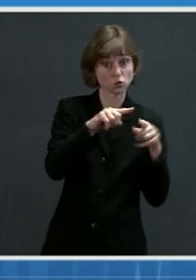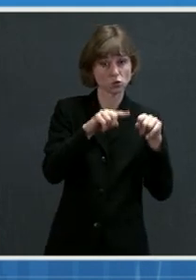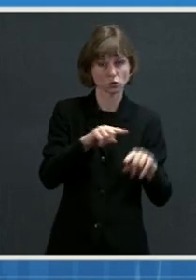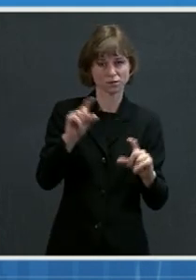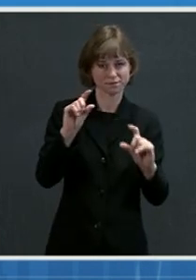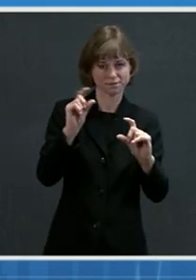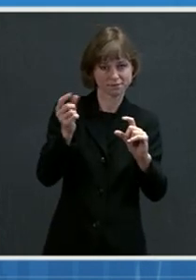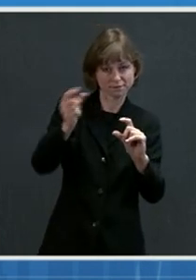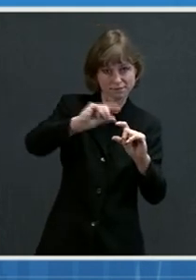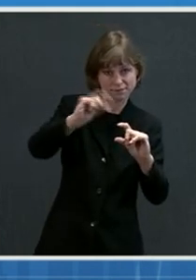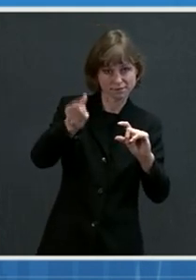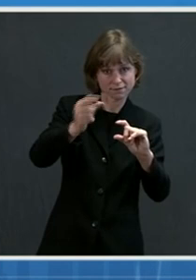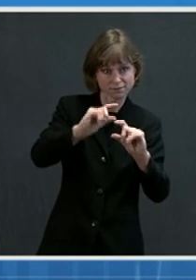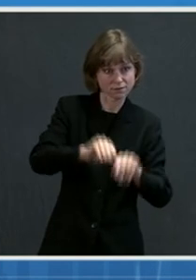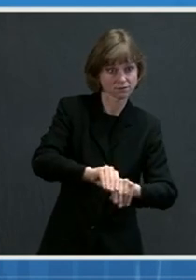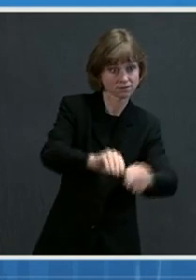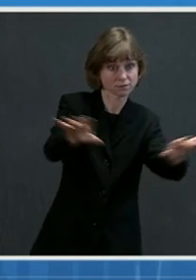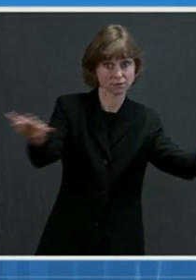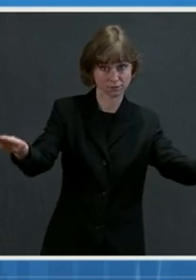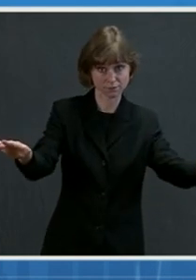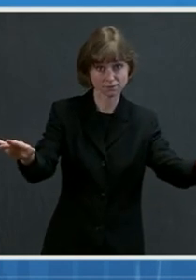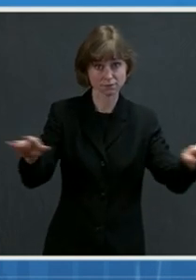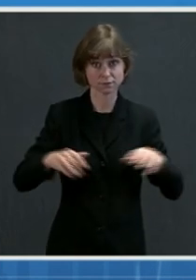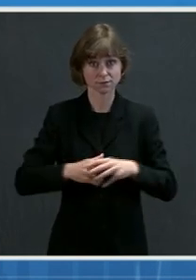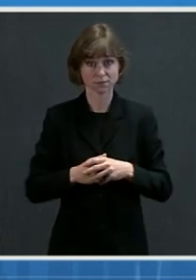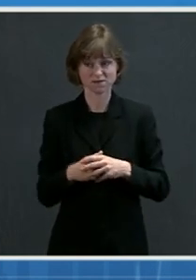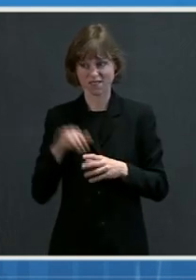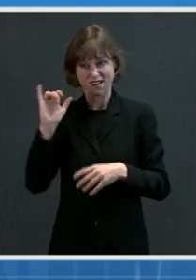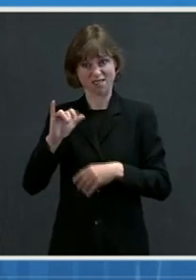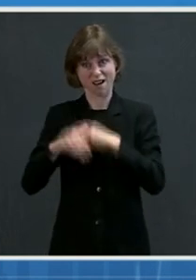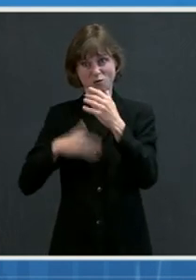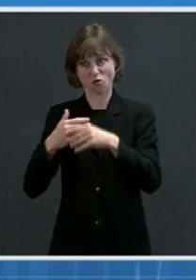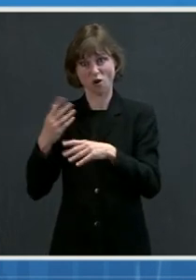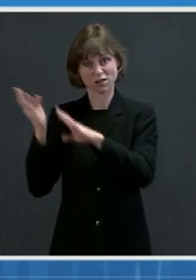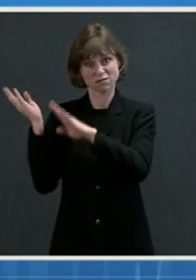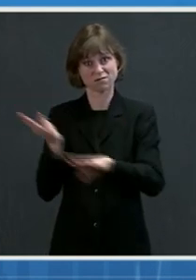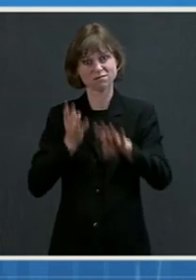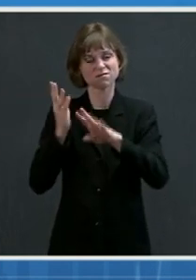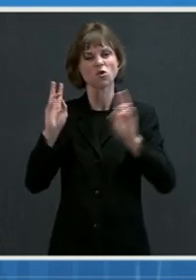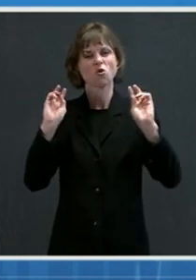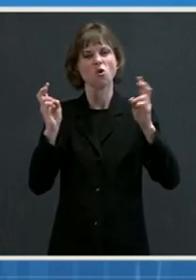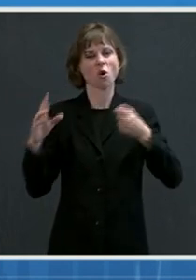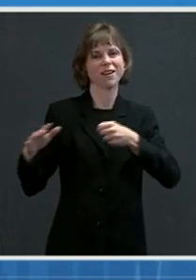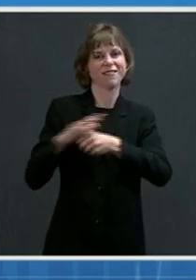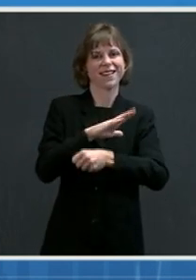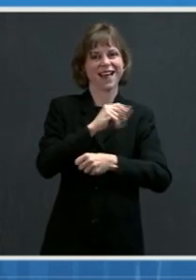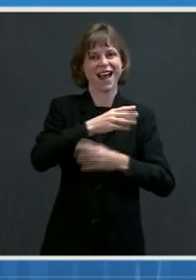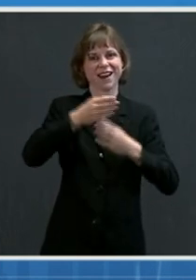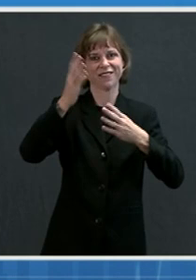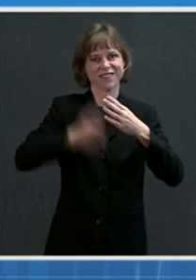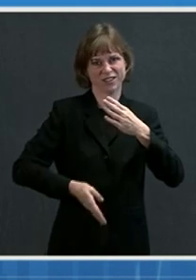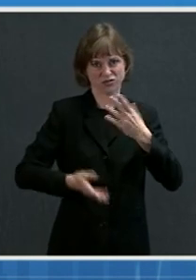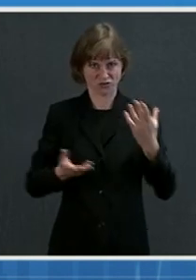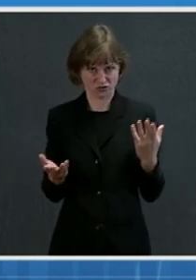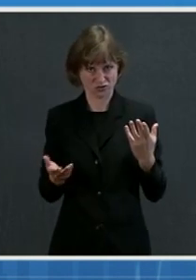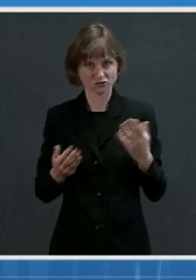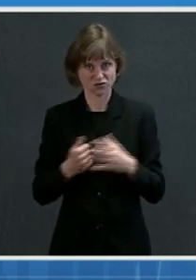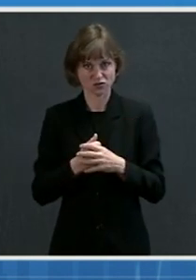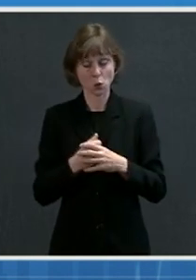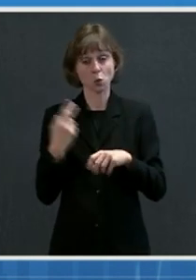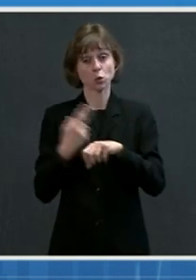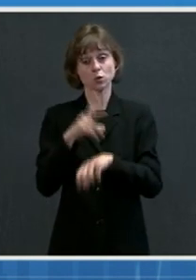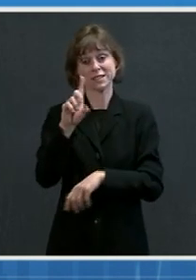vials that are shipped all over the country, a process called fill and finish. Using the Defense Production Act,